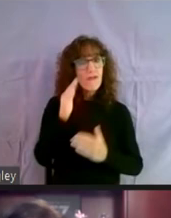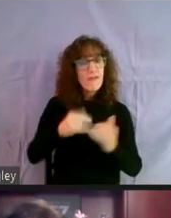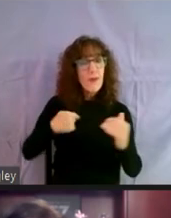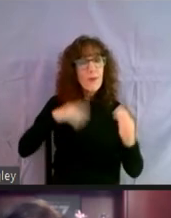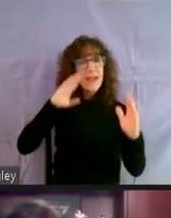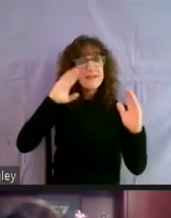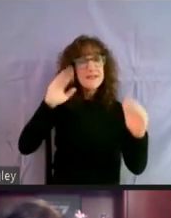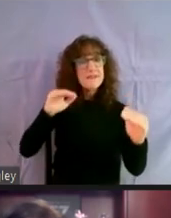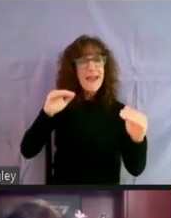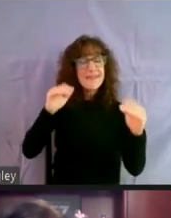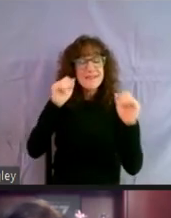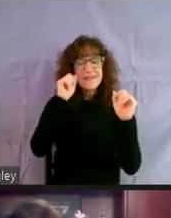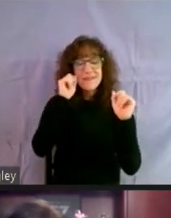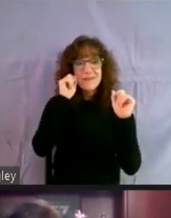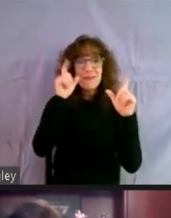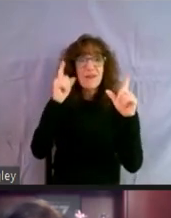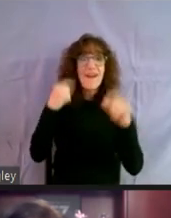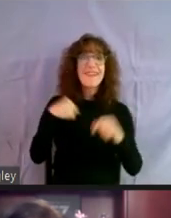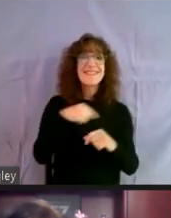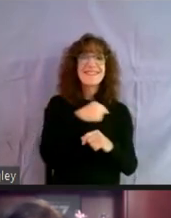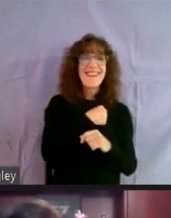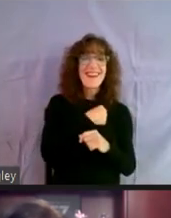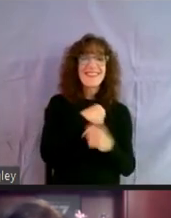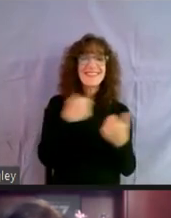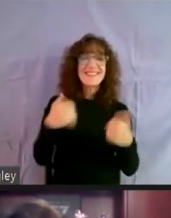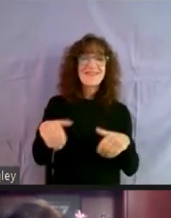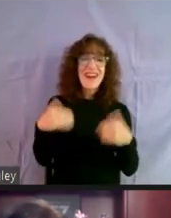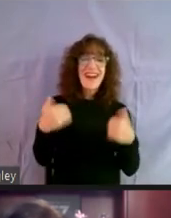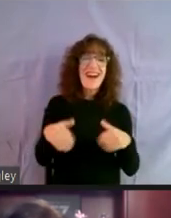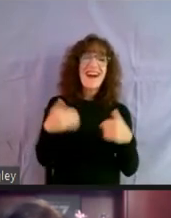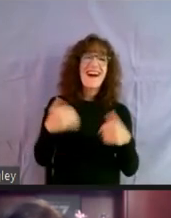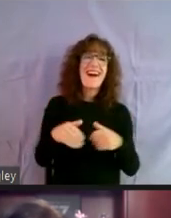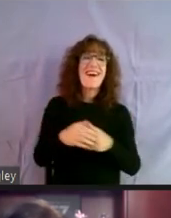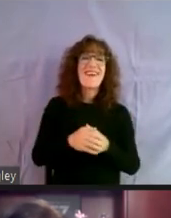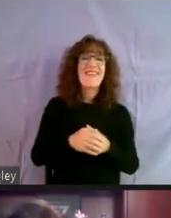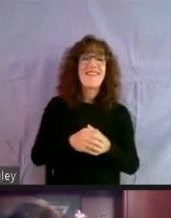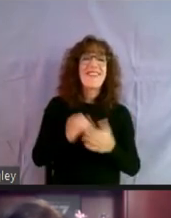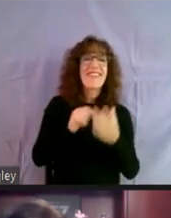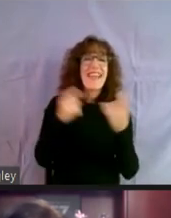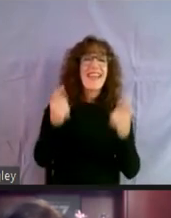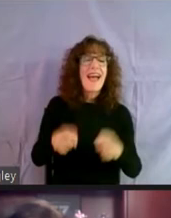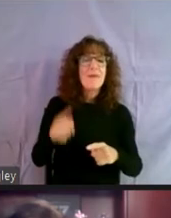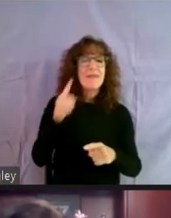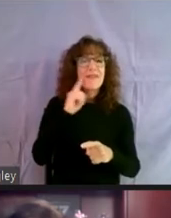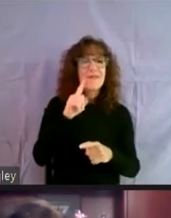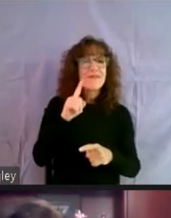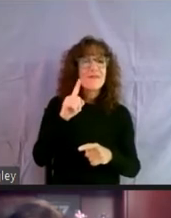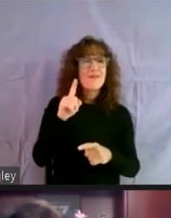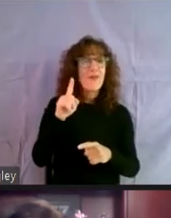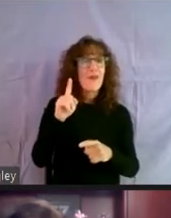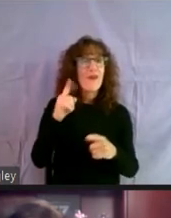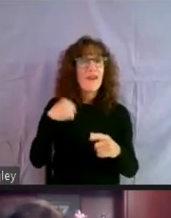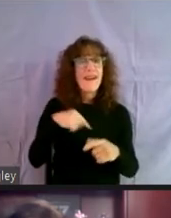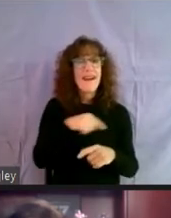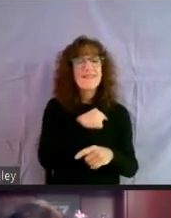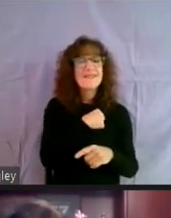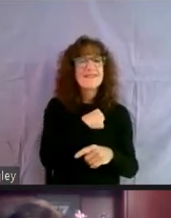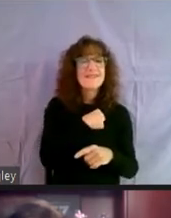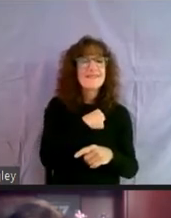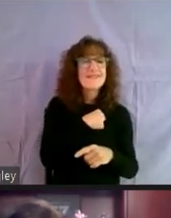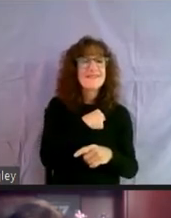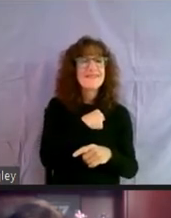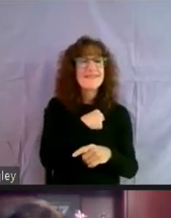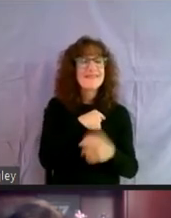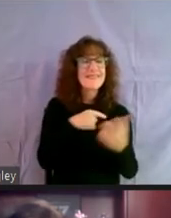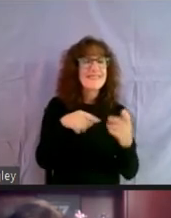I think that was a surprise to a lot of folks. Um, that was the case for our portfolio. Um, it was the case